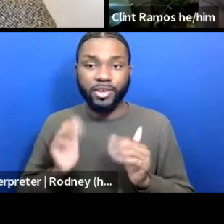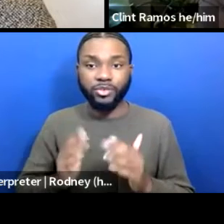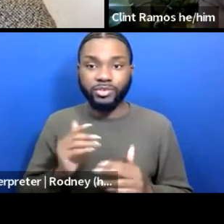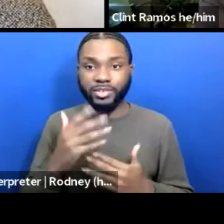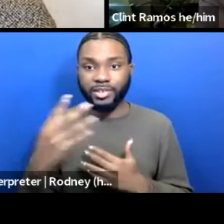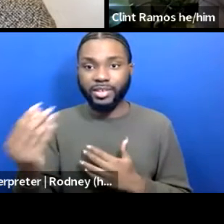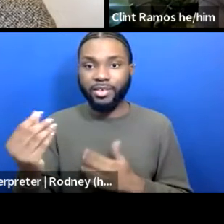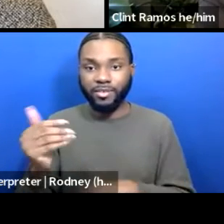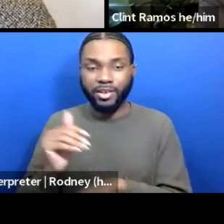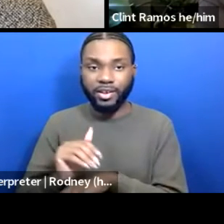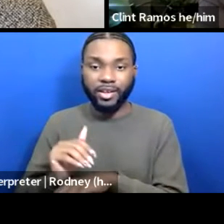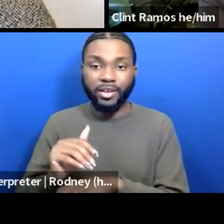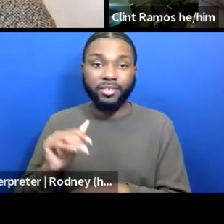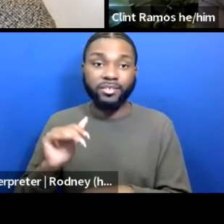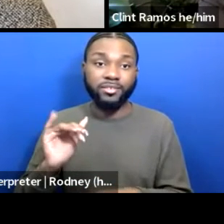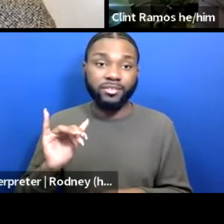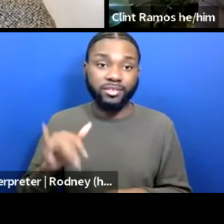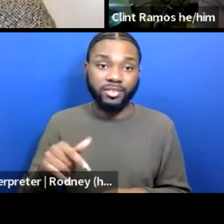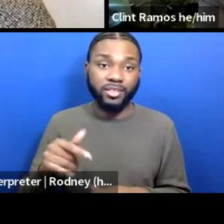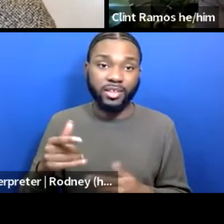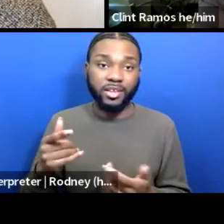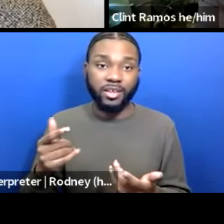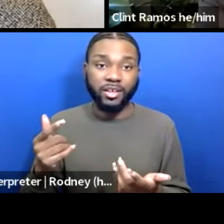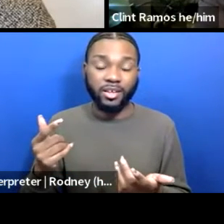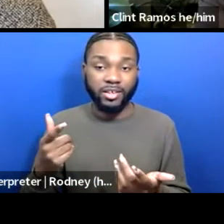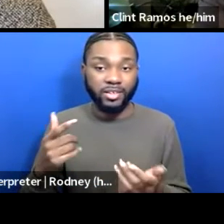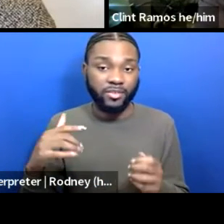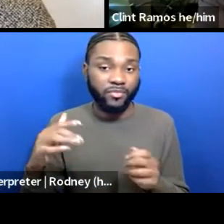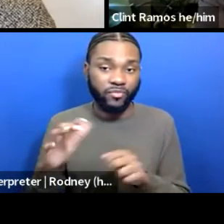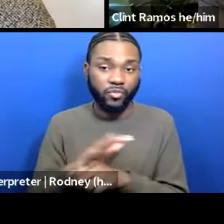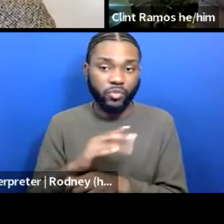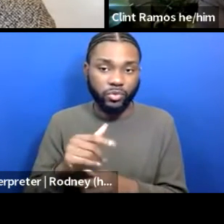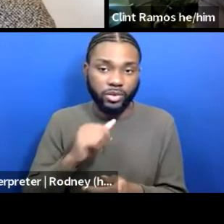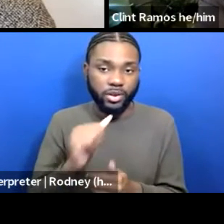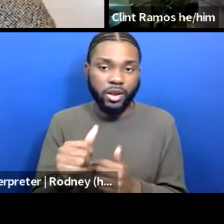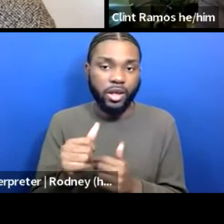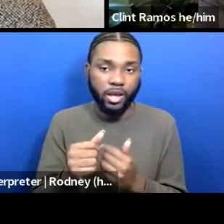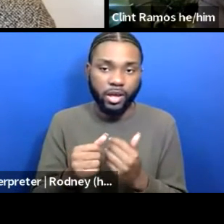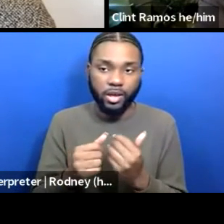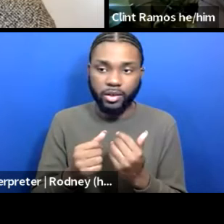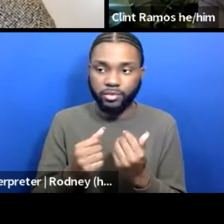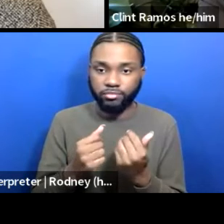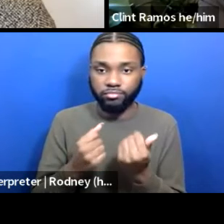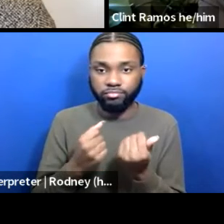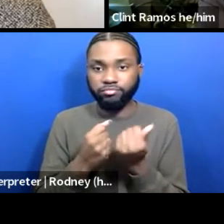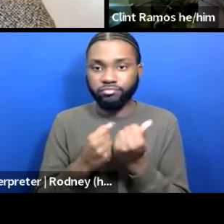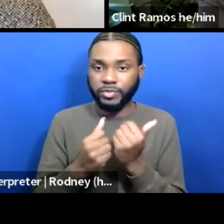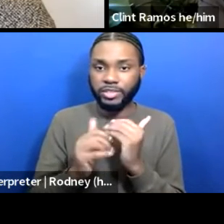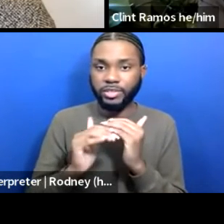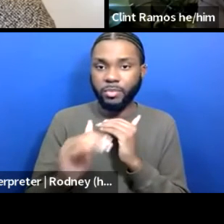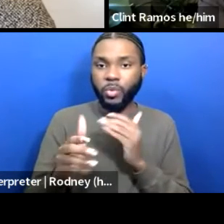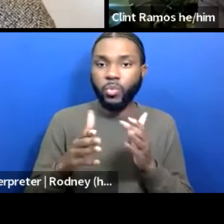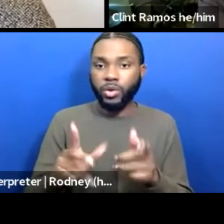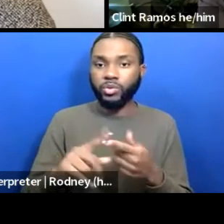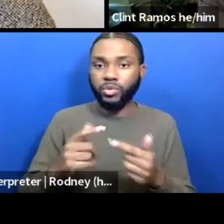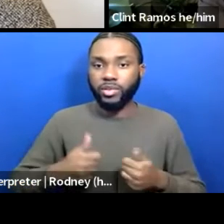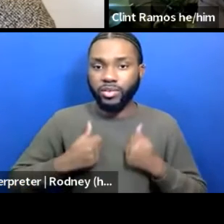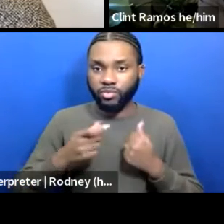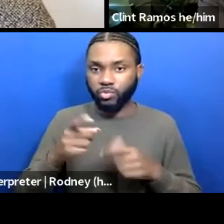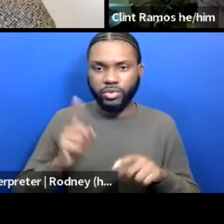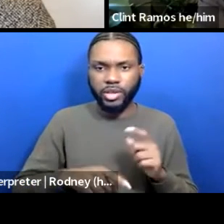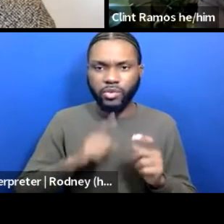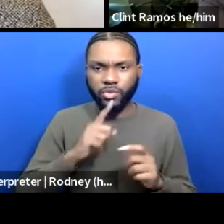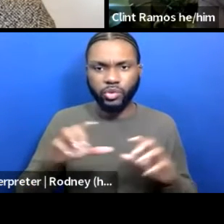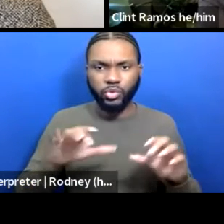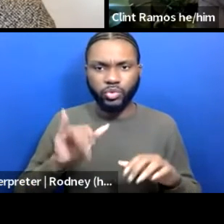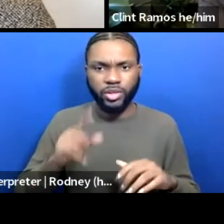which is a completely unsustainable way of living. You can't really do that for that